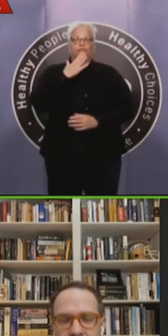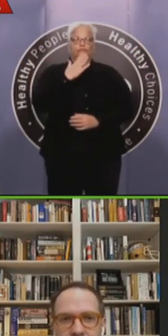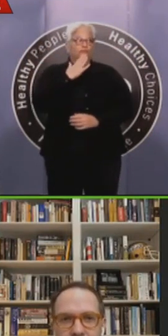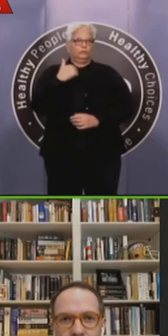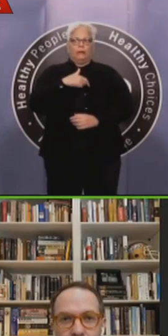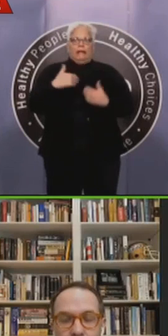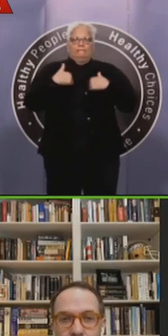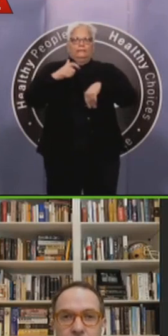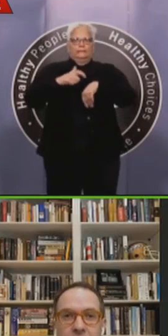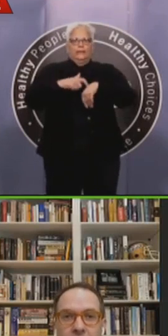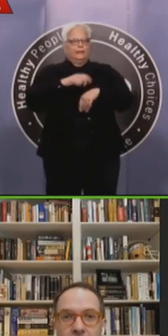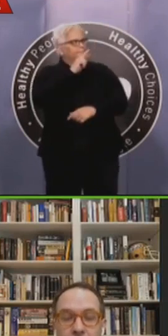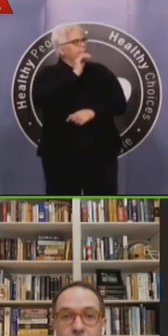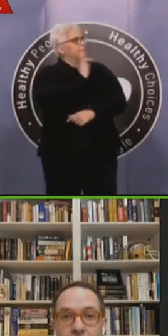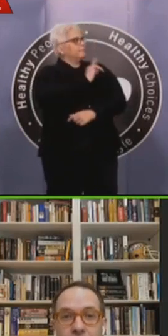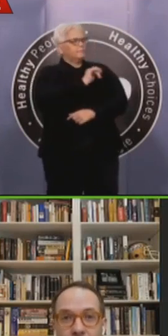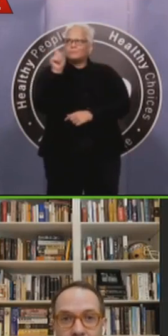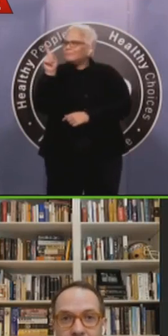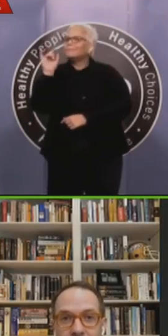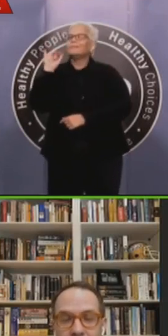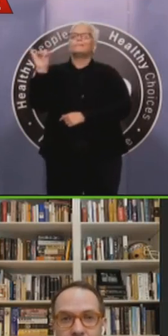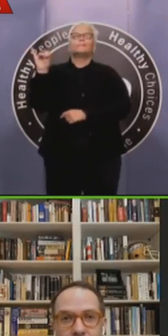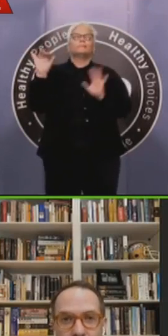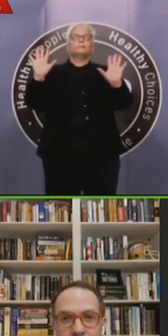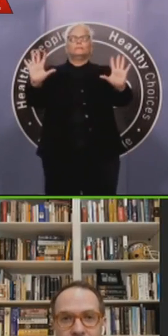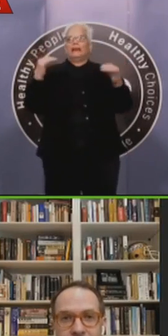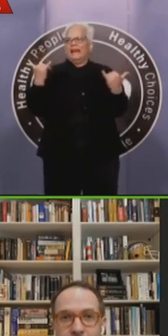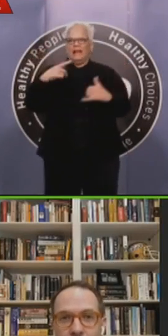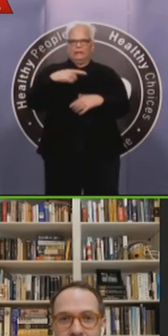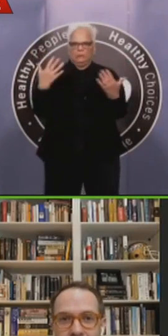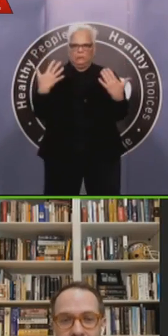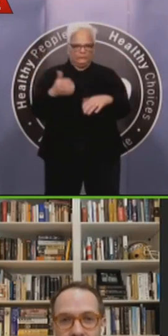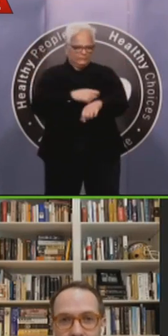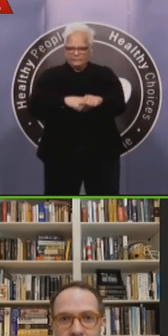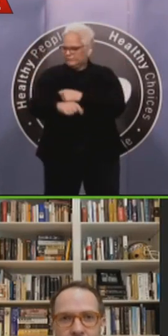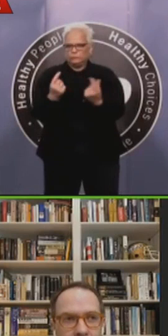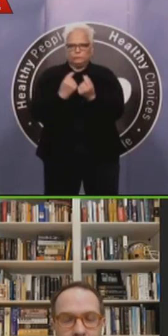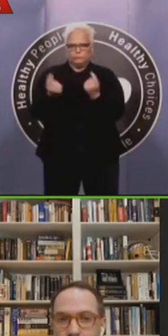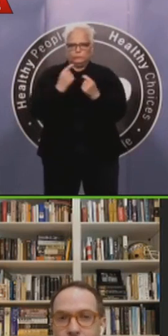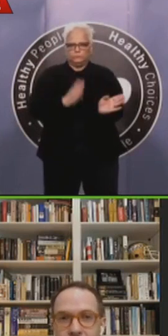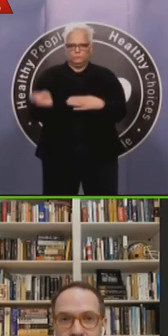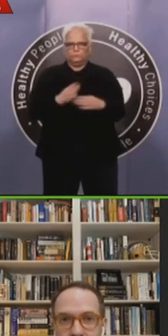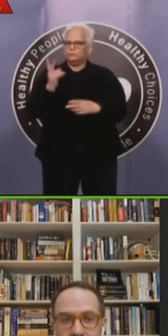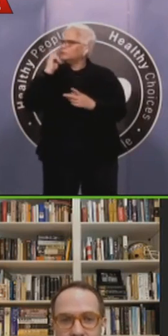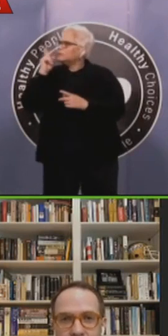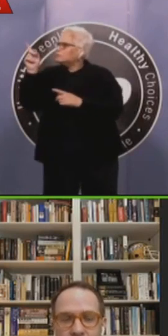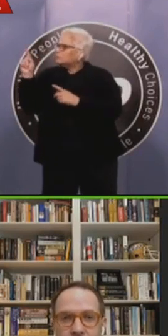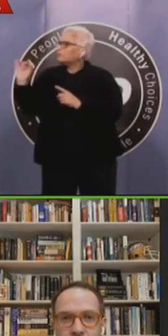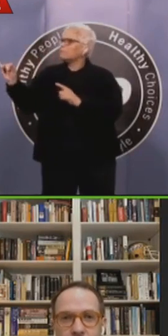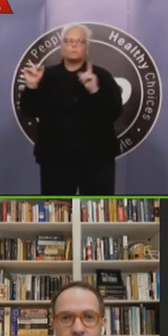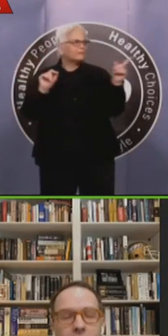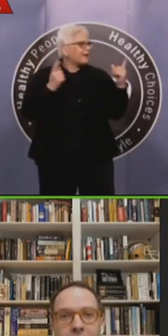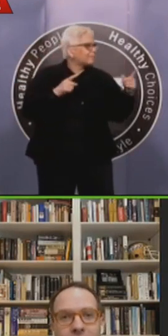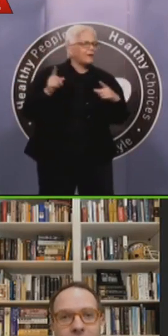believe, to respond and put in place social distancing practices here and in Oklahoma City and that